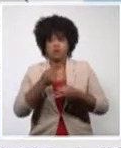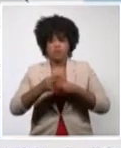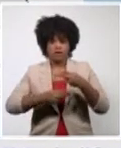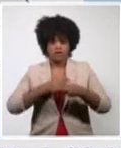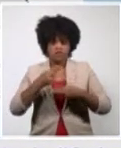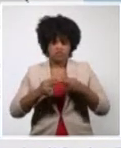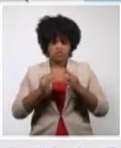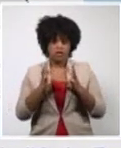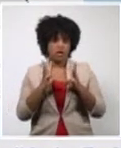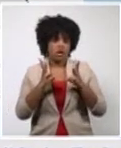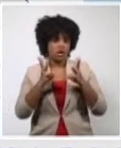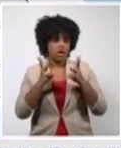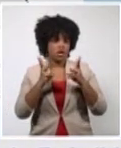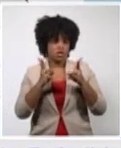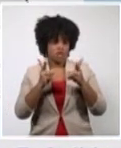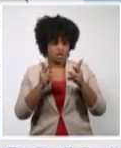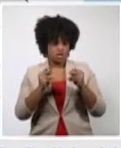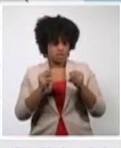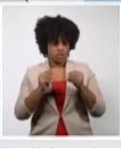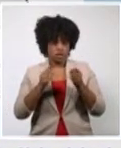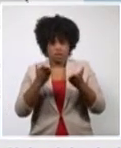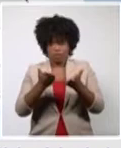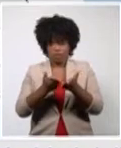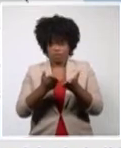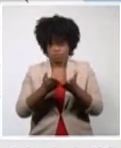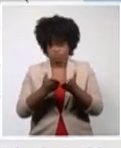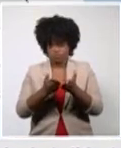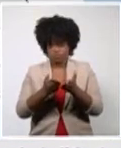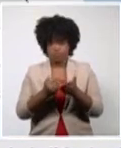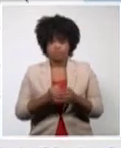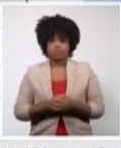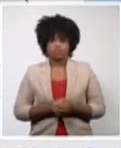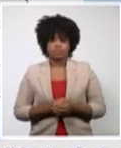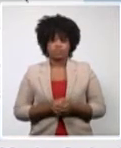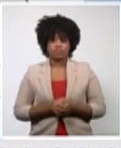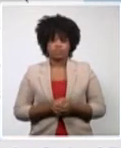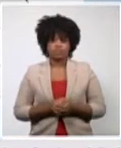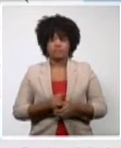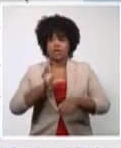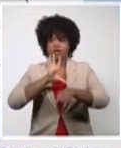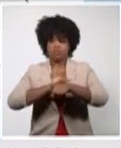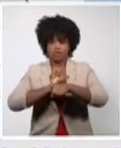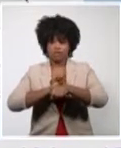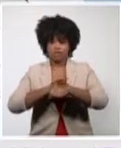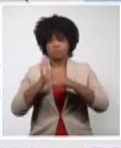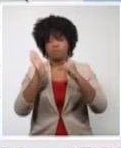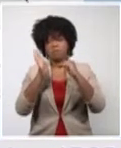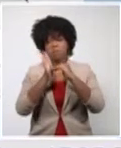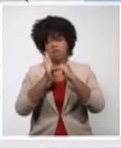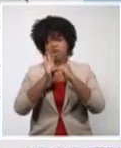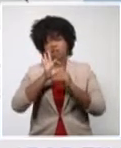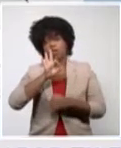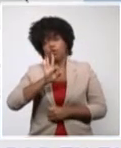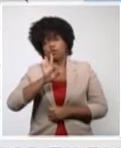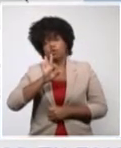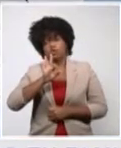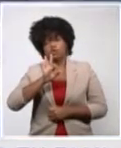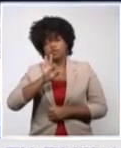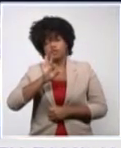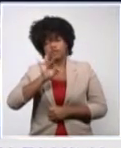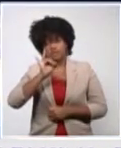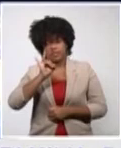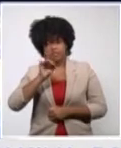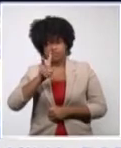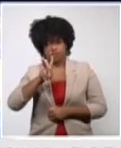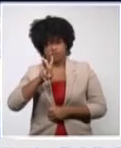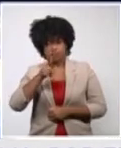And as a result of the study, a cumulative total of 1,872